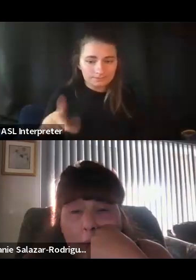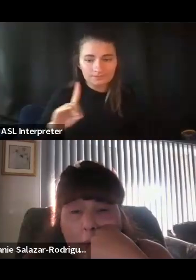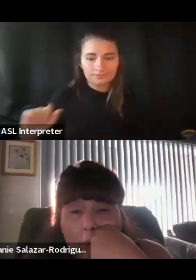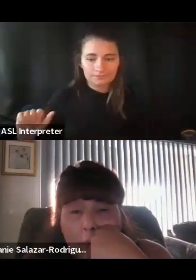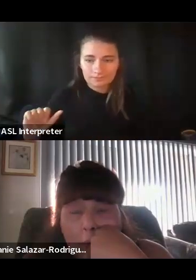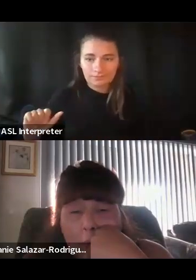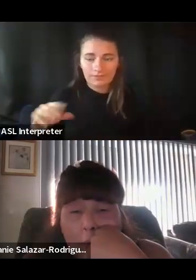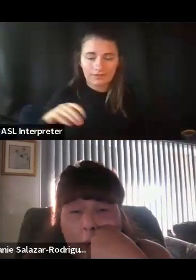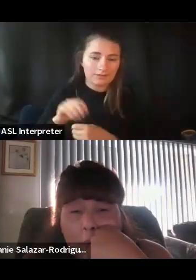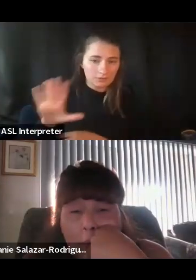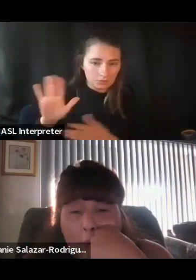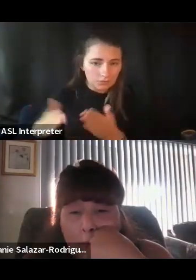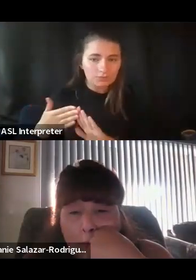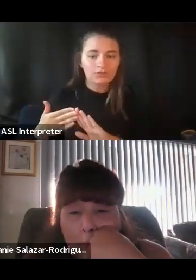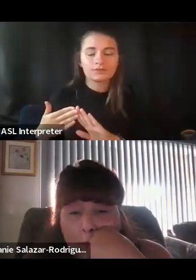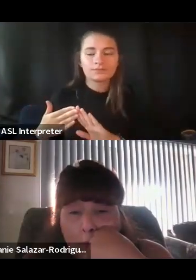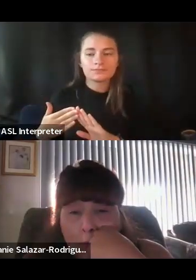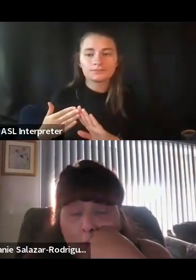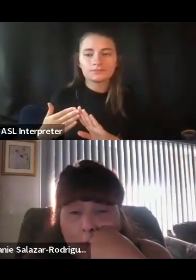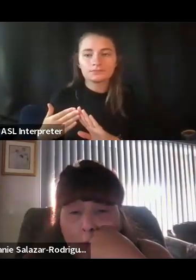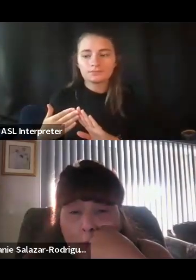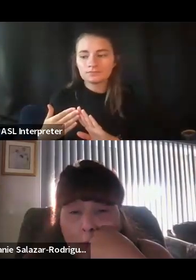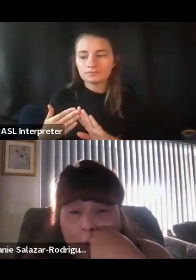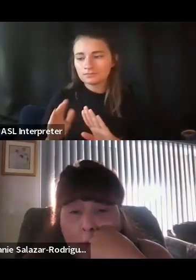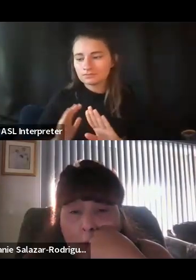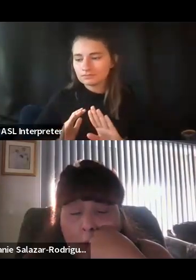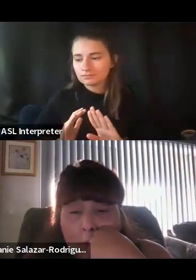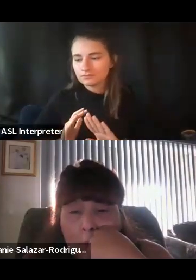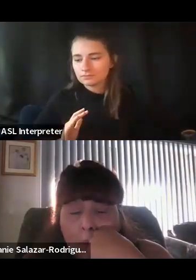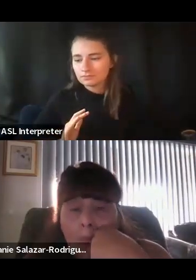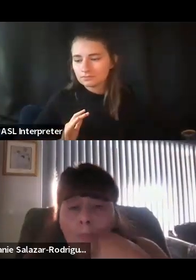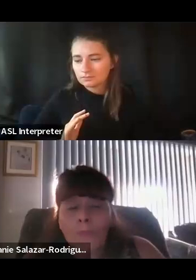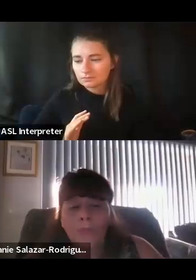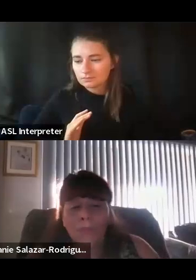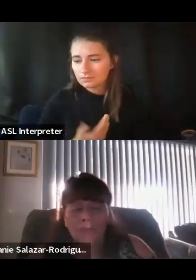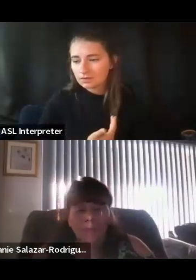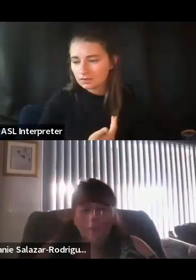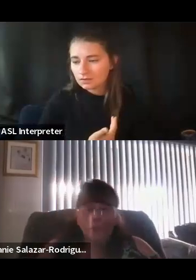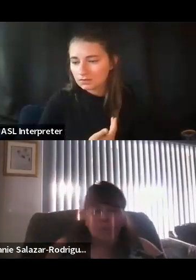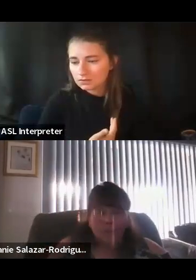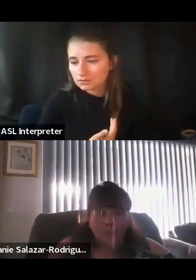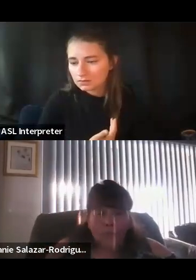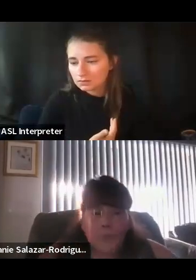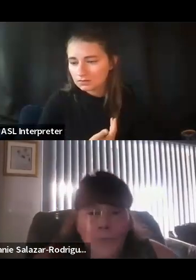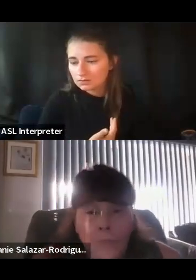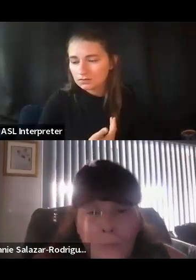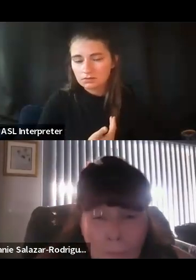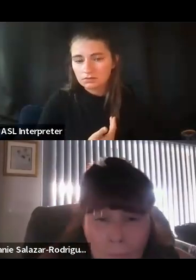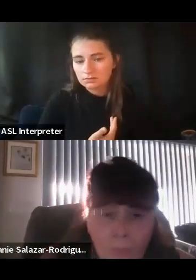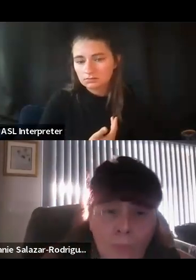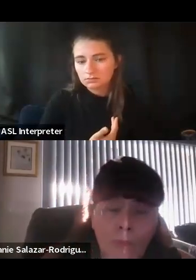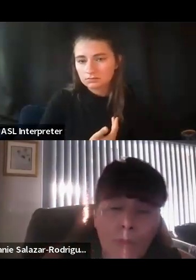Latino community. Our organization is fully bilingual. And I would, I